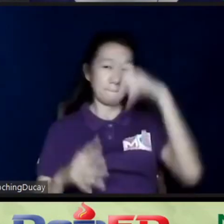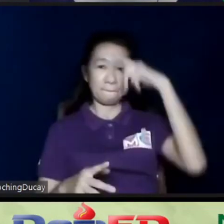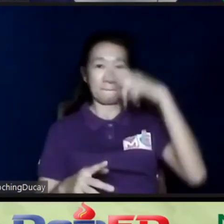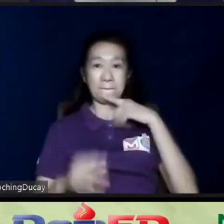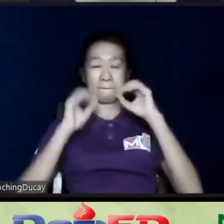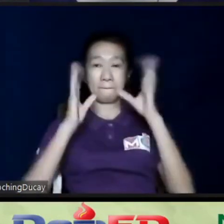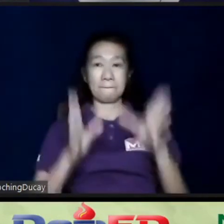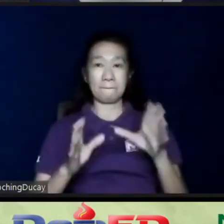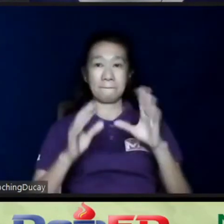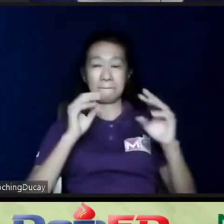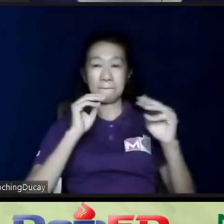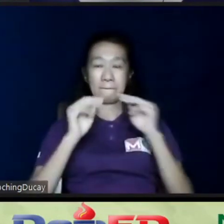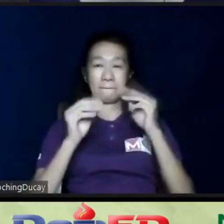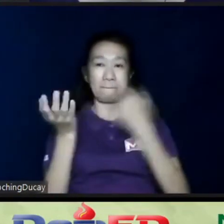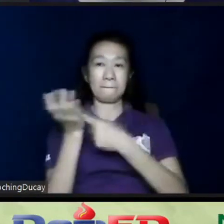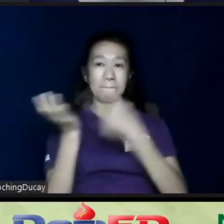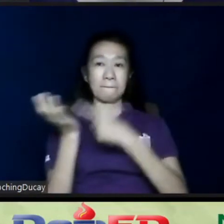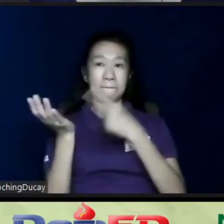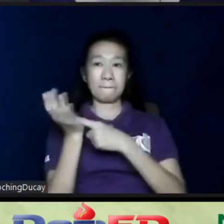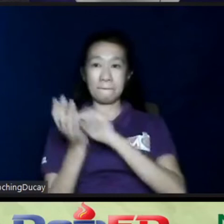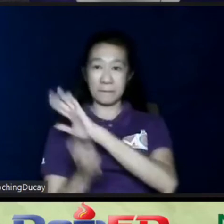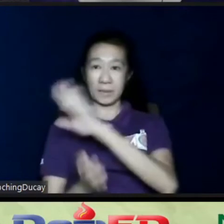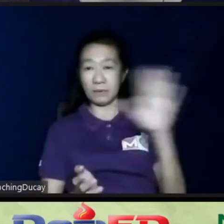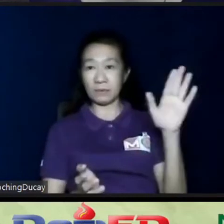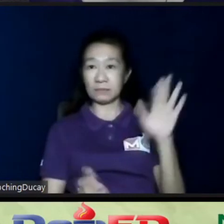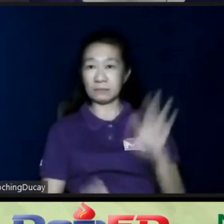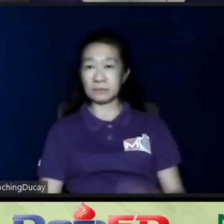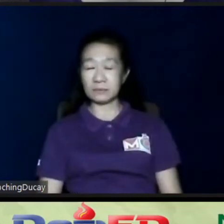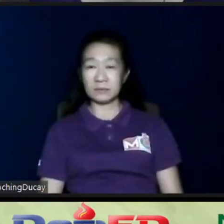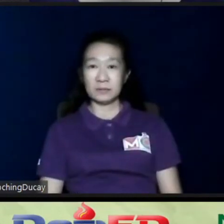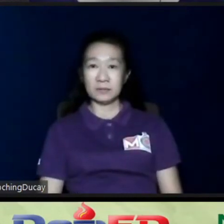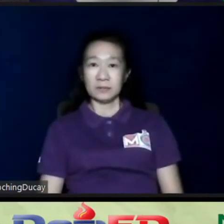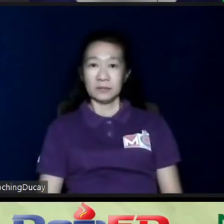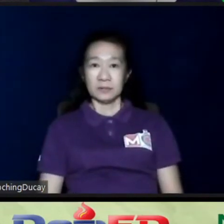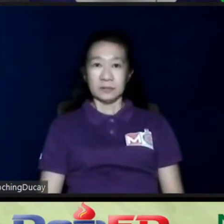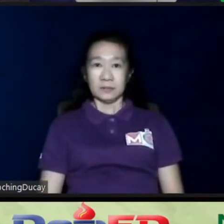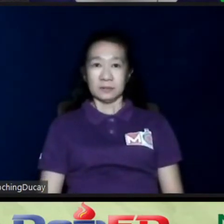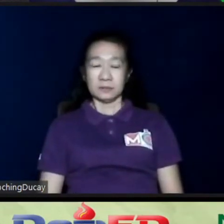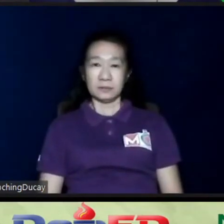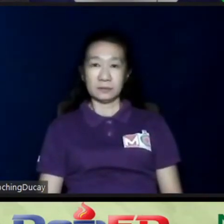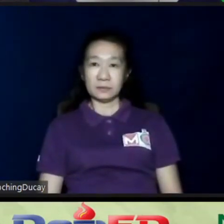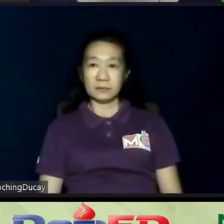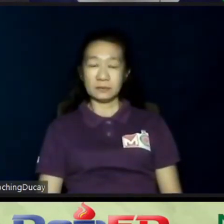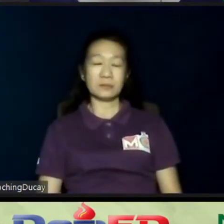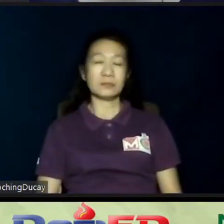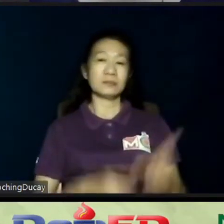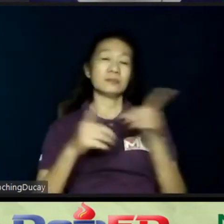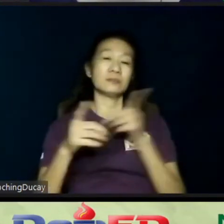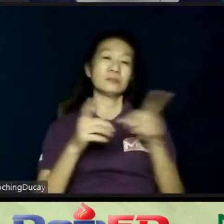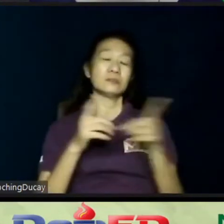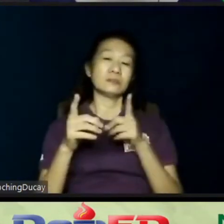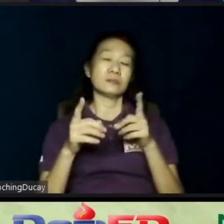to discuss your vision and direction for the student